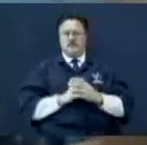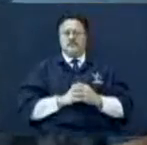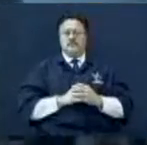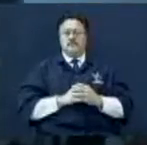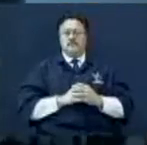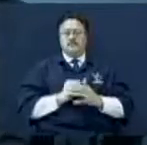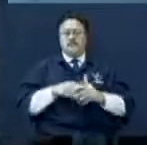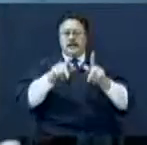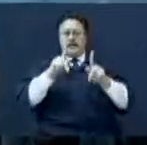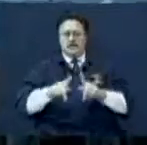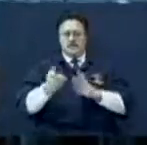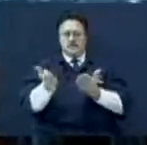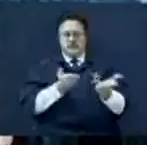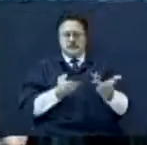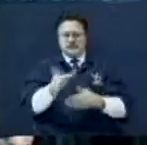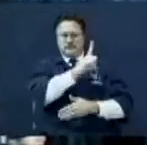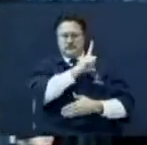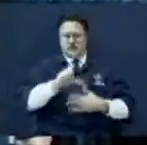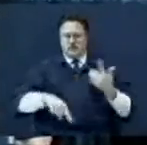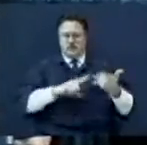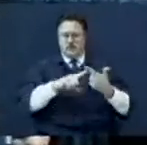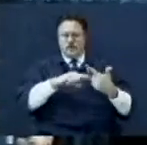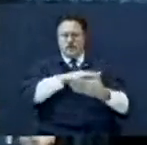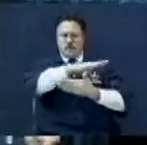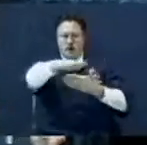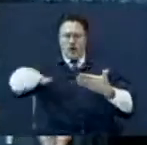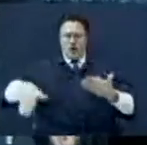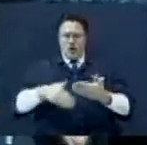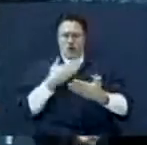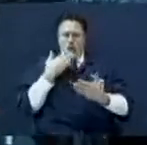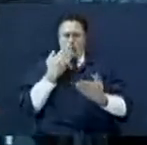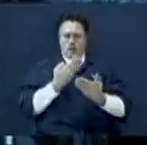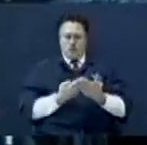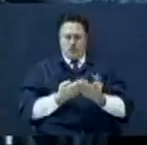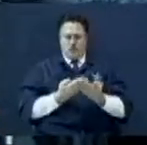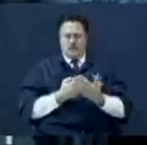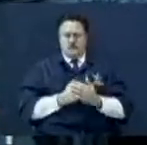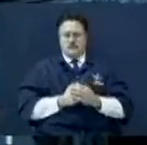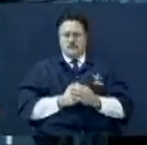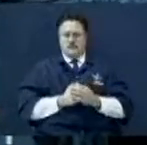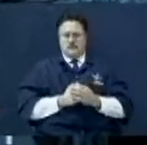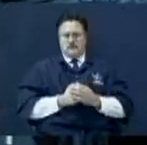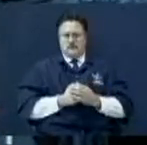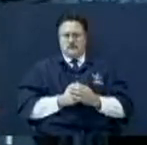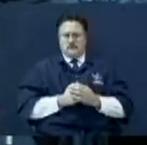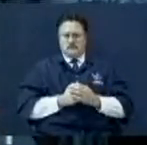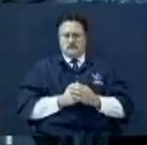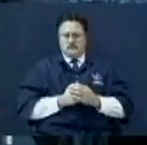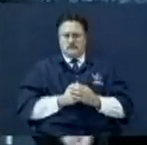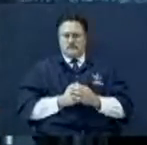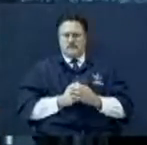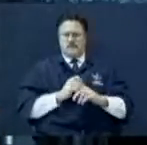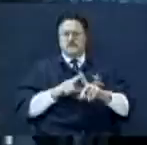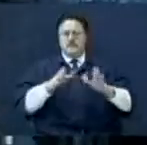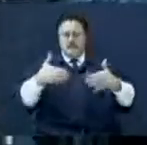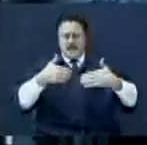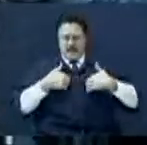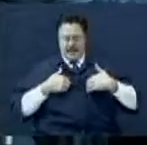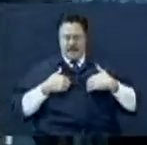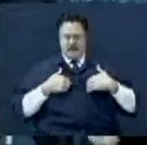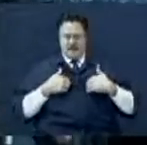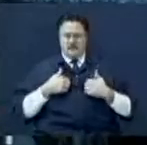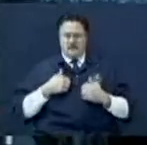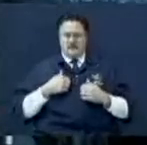Anybody can serve God when it's all going good. But they had their paddles out.